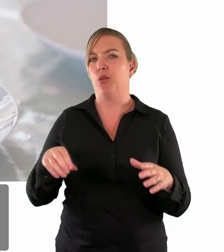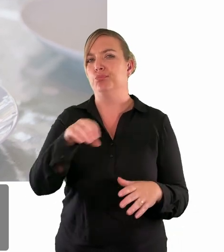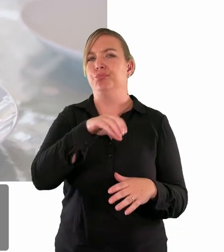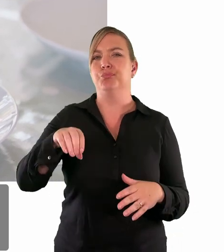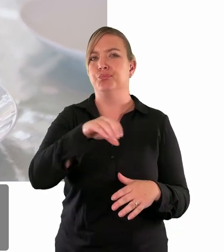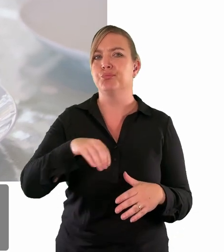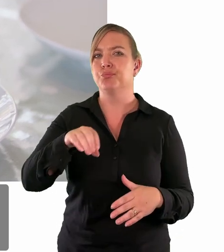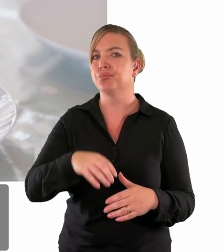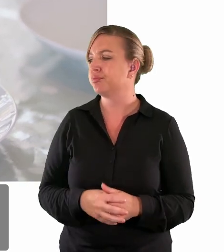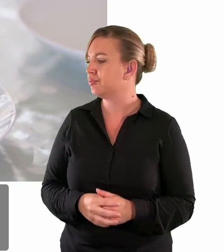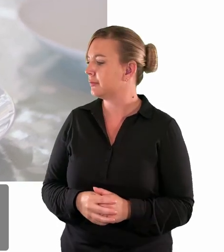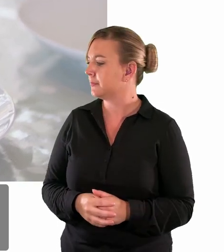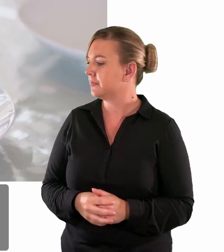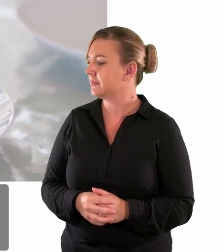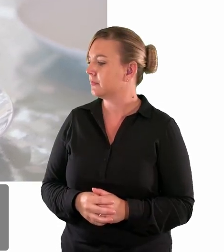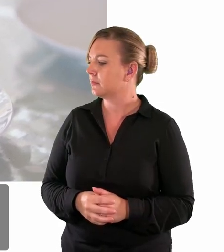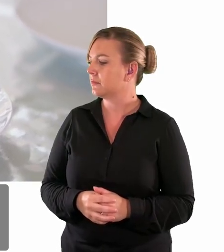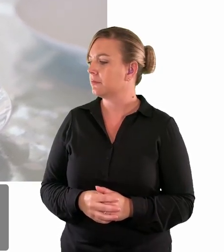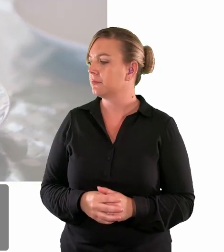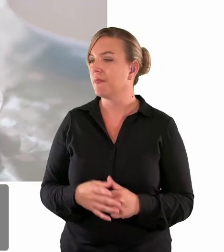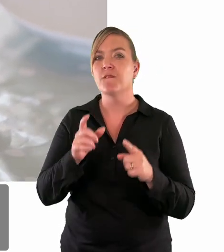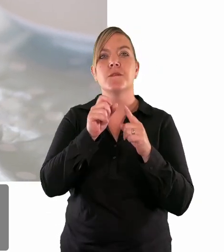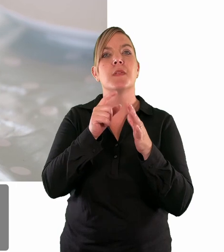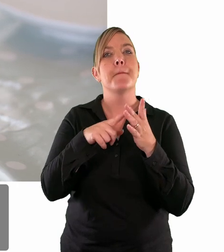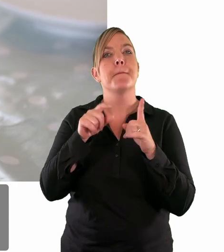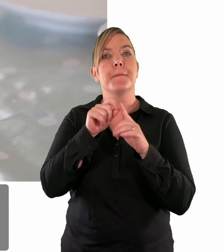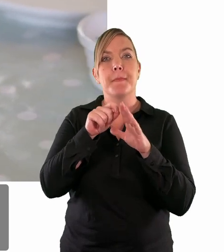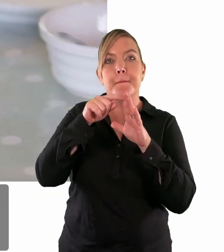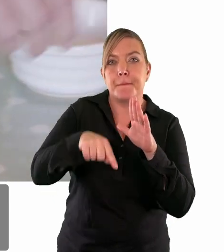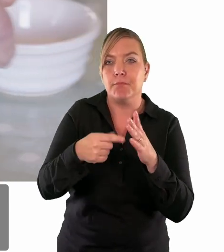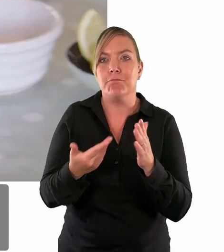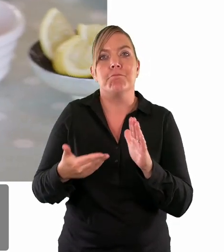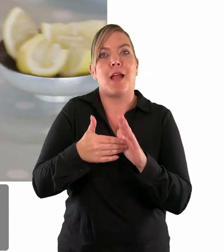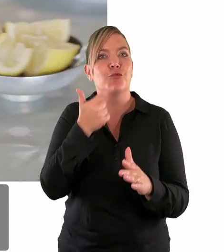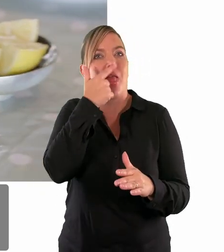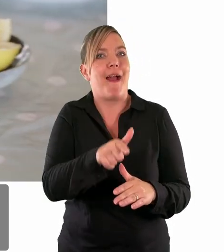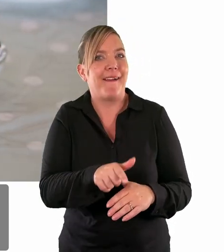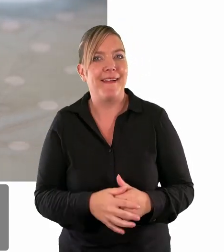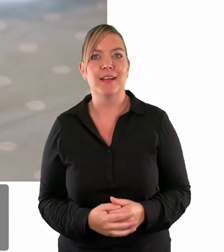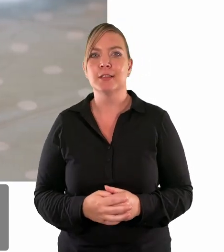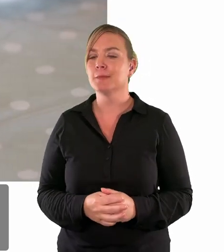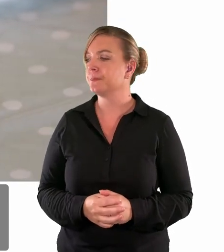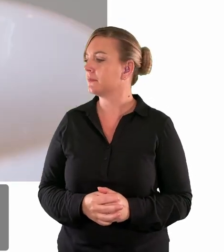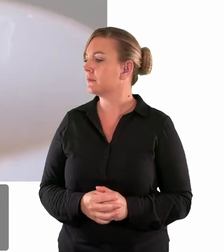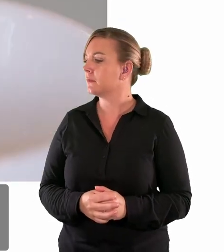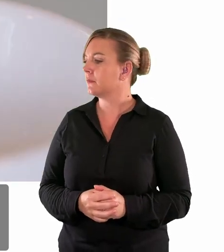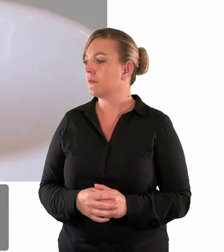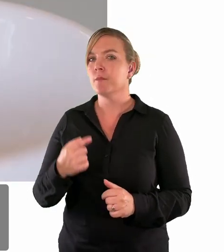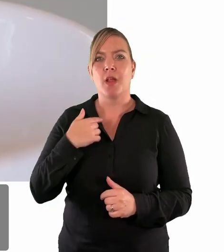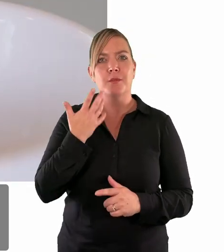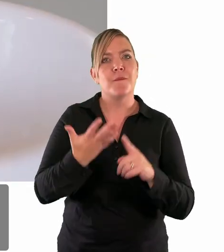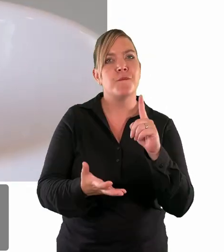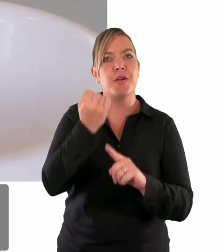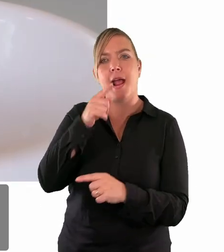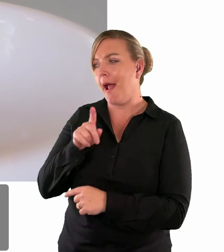um so we'll put quite a bit of that on there it's always good luck i think to have a pip and i've actually found one of my